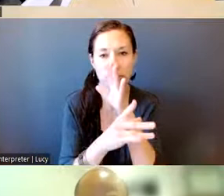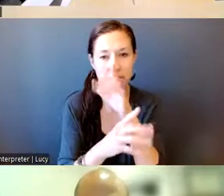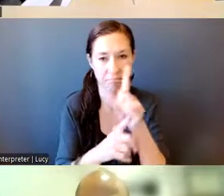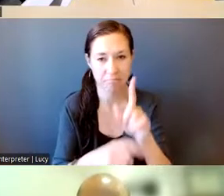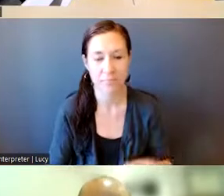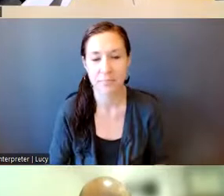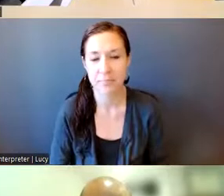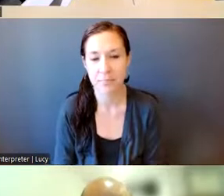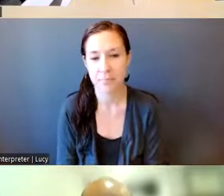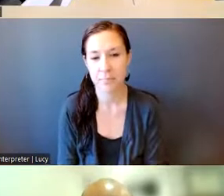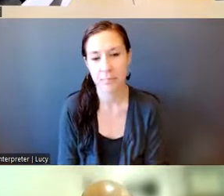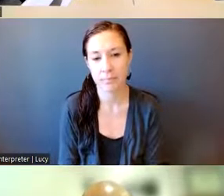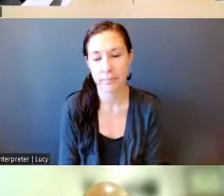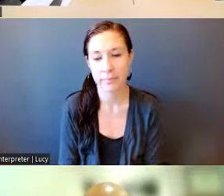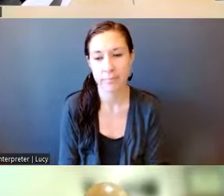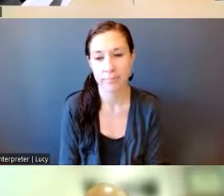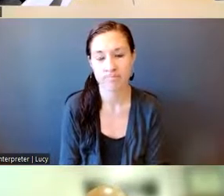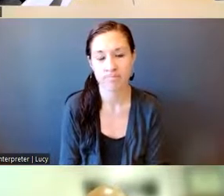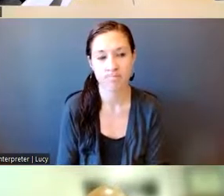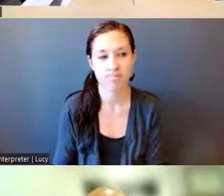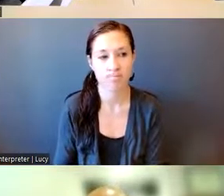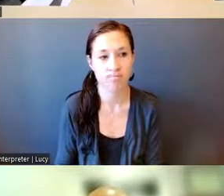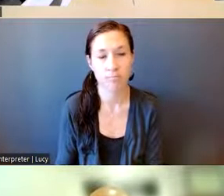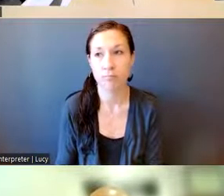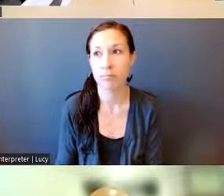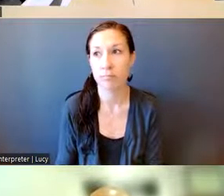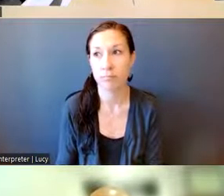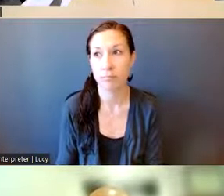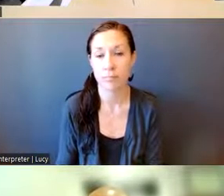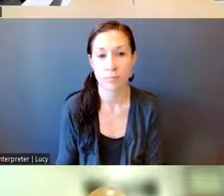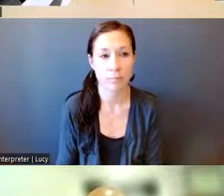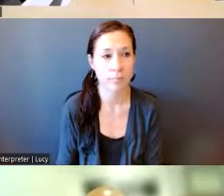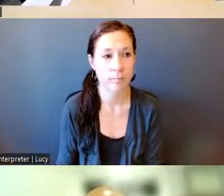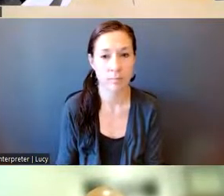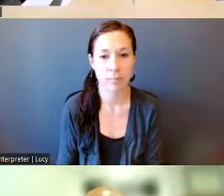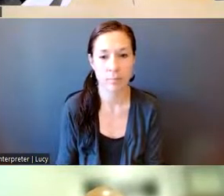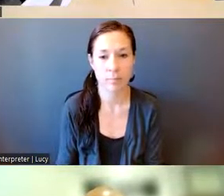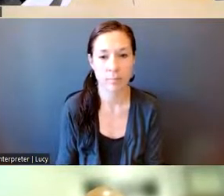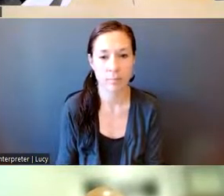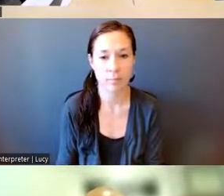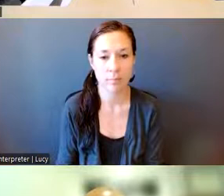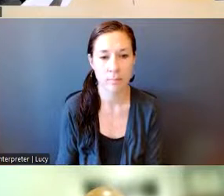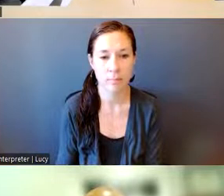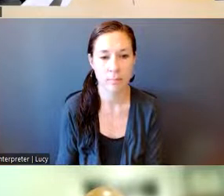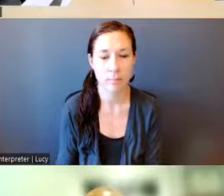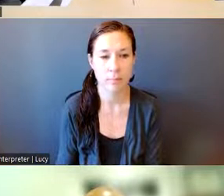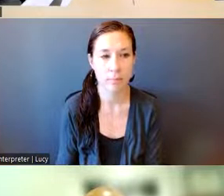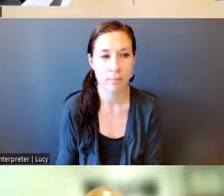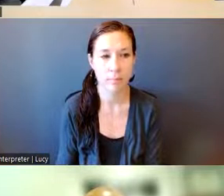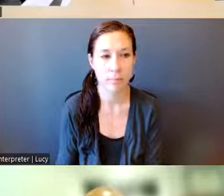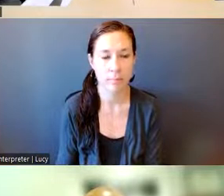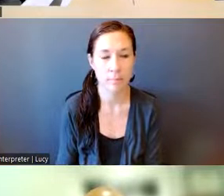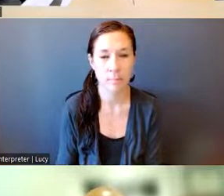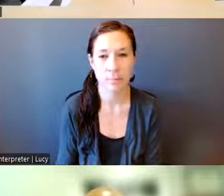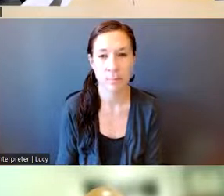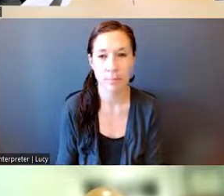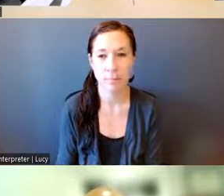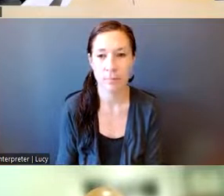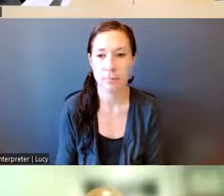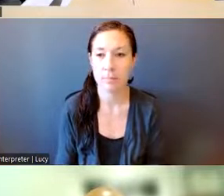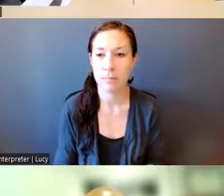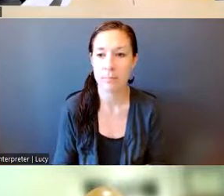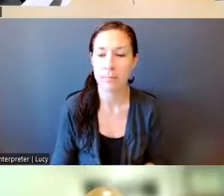m'sé Cynthia Lynn et non apan soma avec Sadoc. Bazilka p'interpreter pour aujourd'hui. Pour interpretation Creole